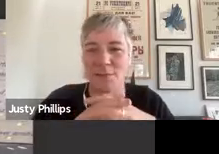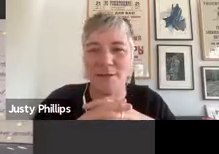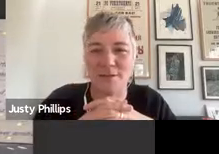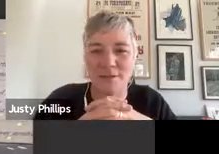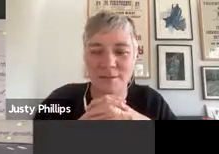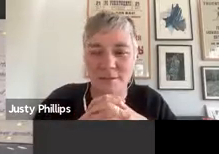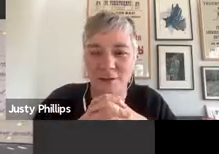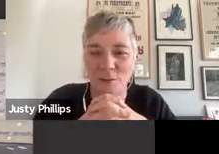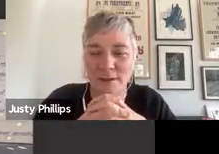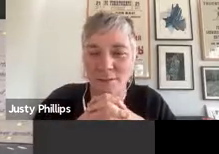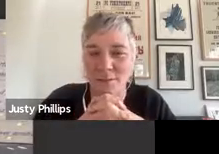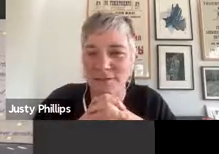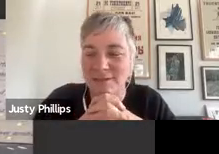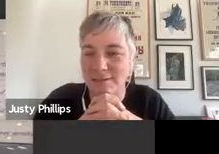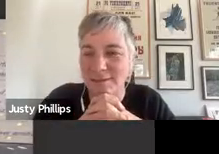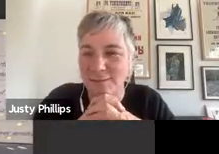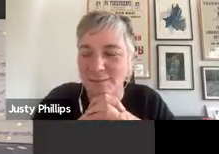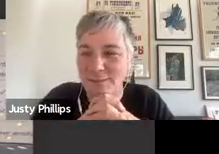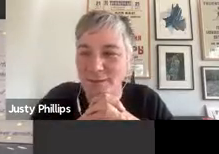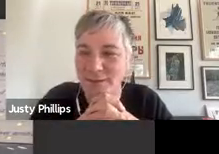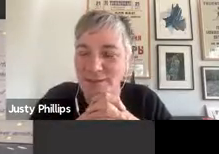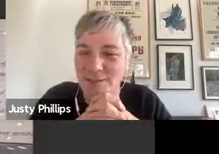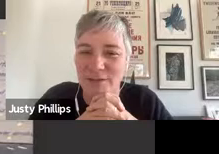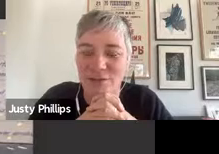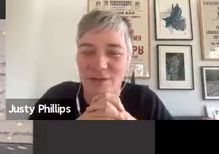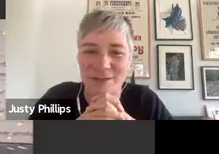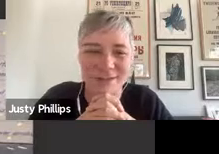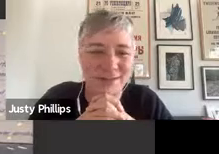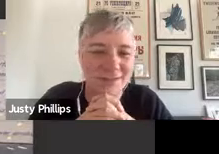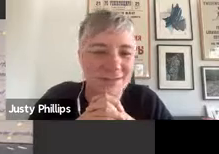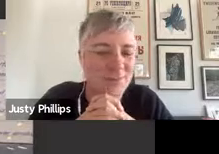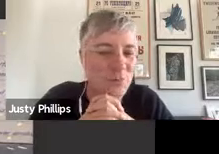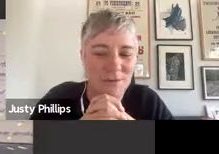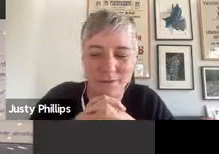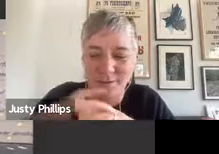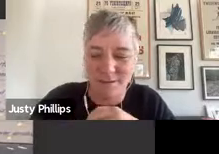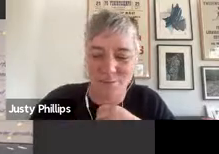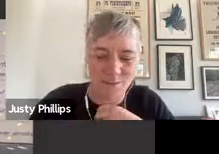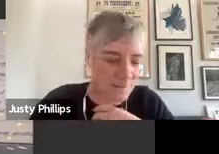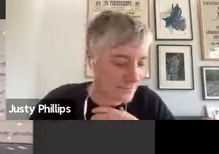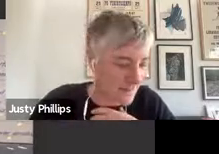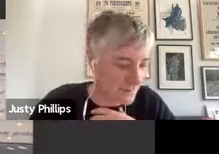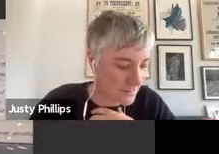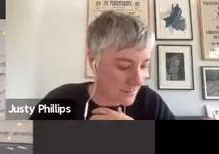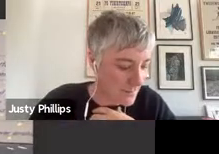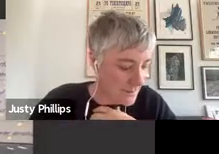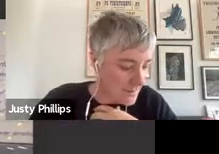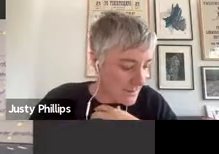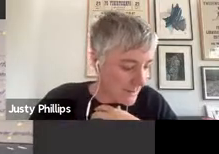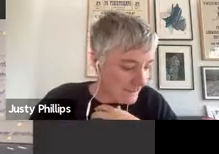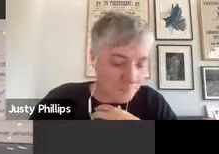amount of information that doesn't go in here, which is, and that sort of extraction is just as important as what's left out.